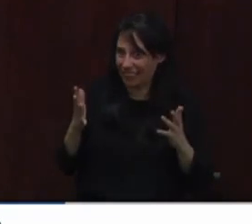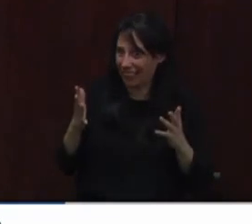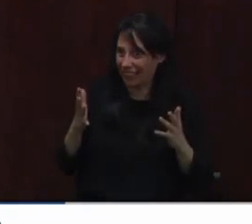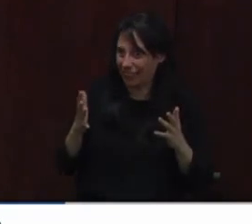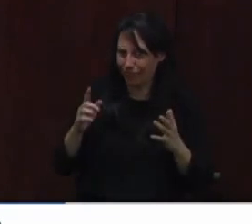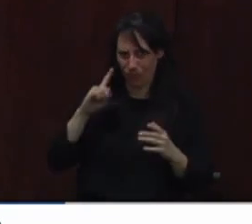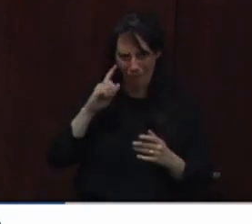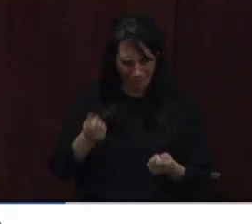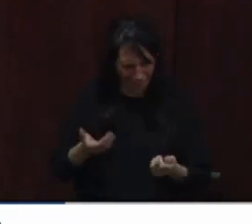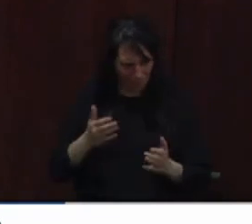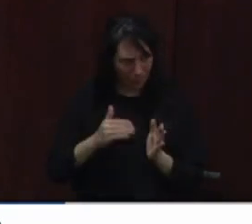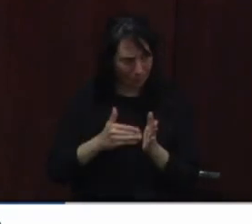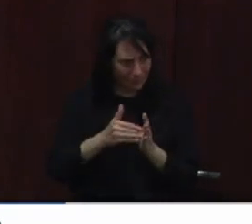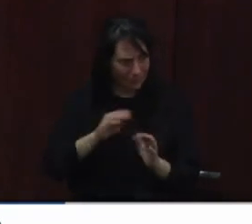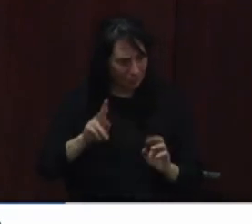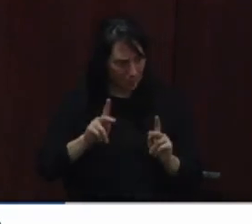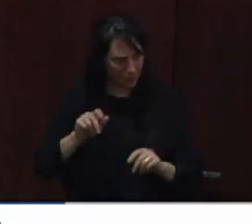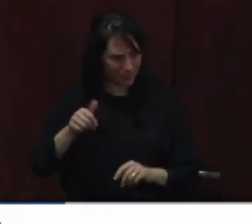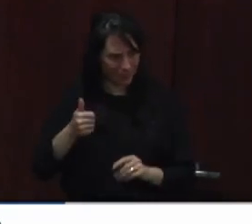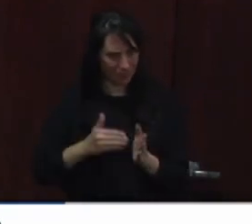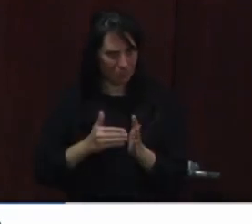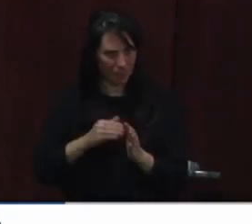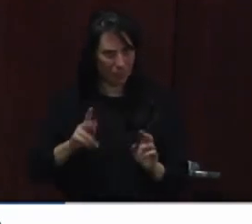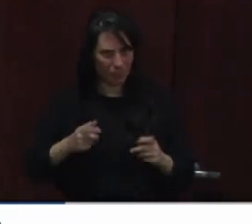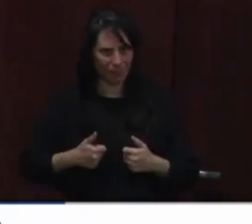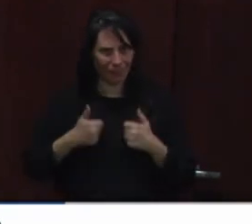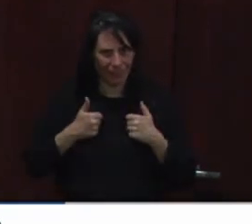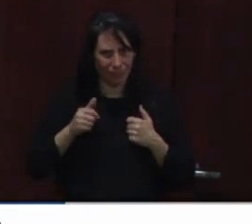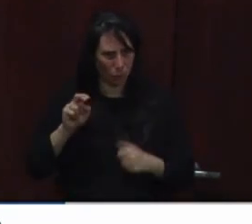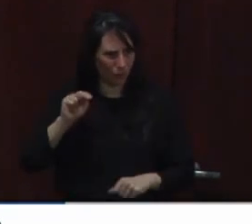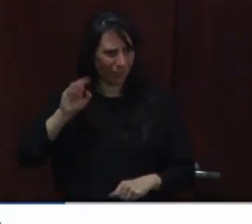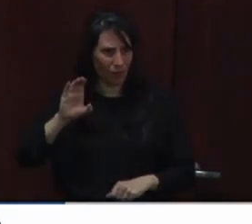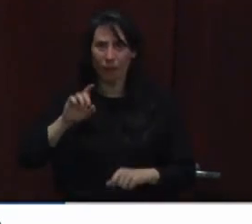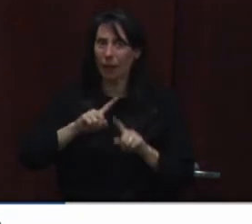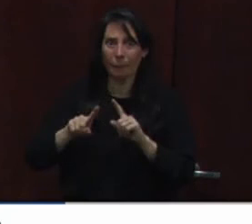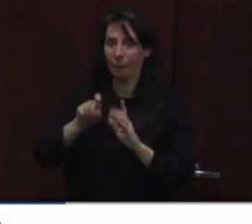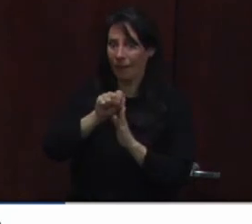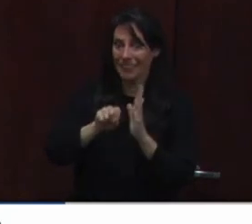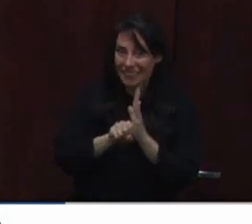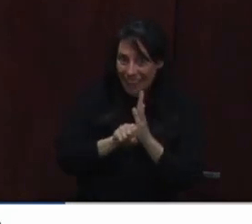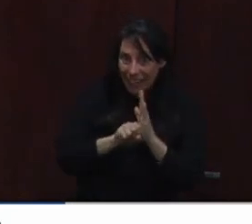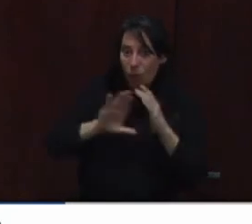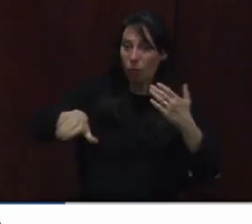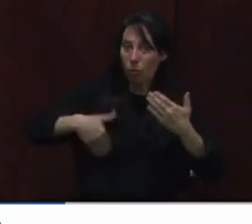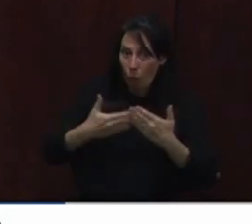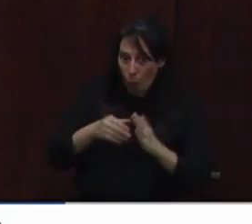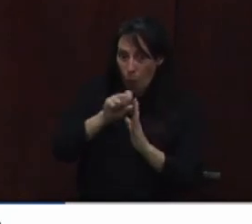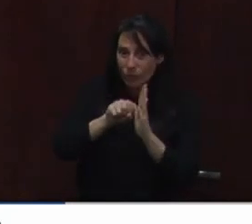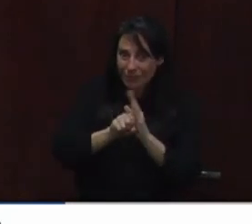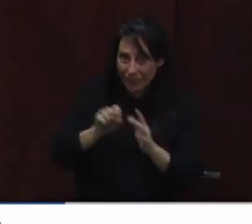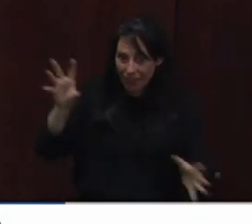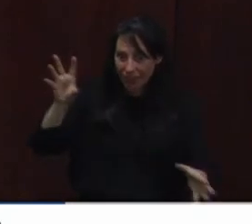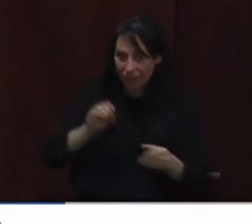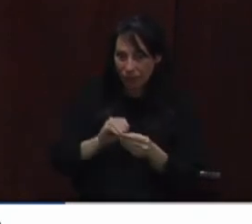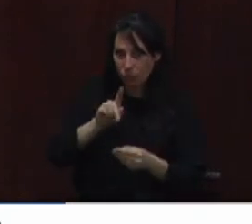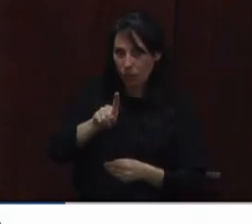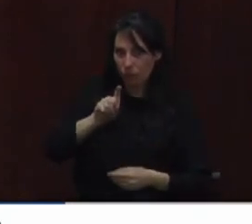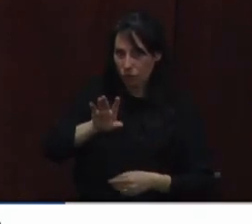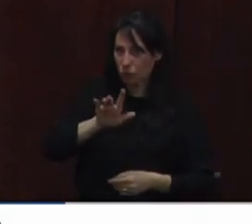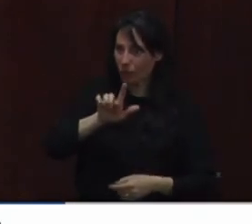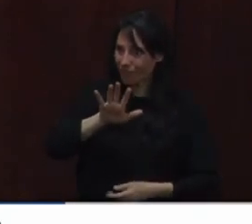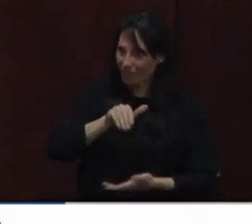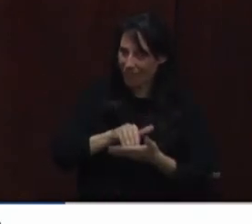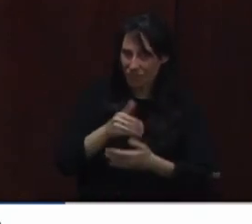people live in North Carolina 10 million yeah you understand we're not getting as a state we're not getting that vaccine quantity well